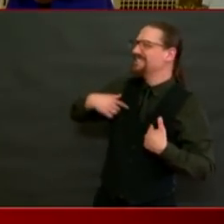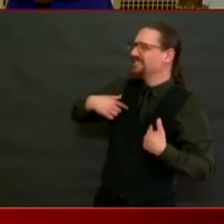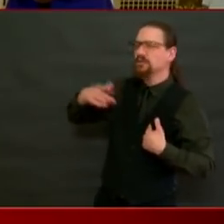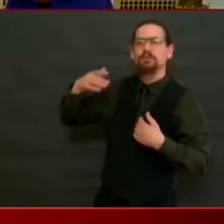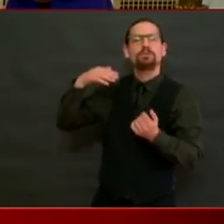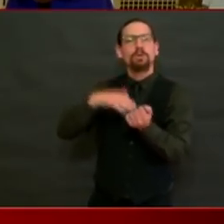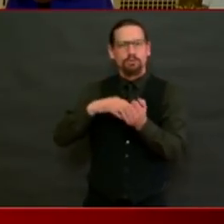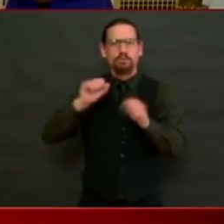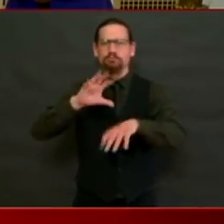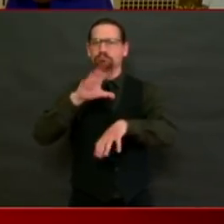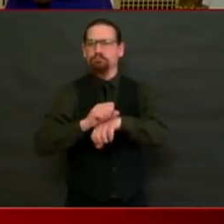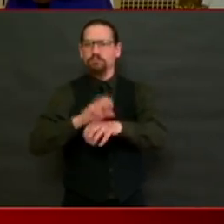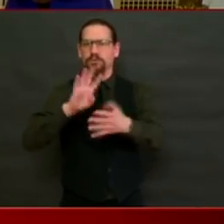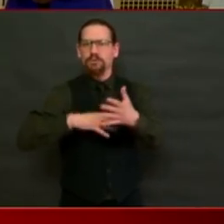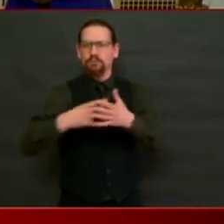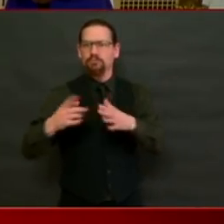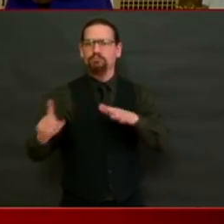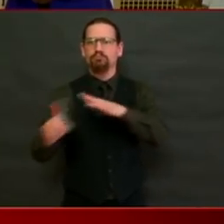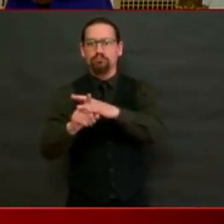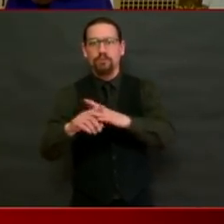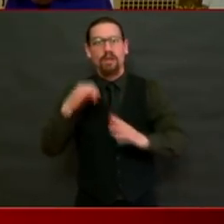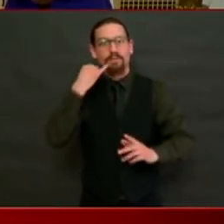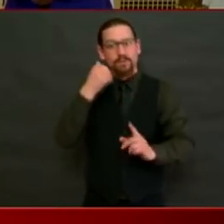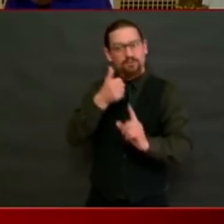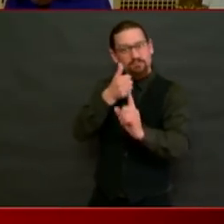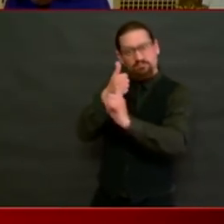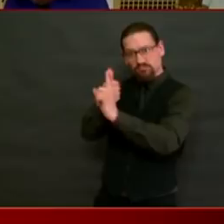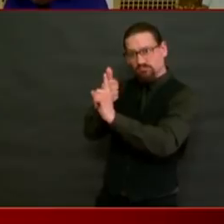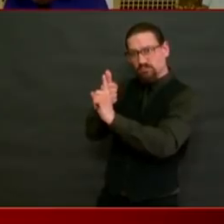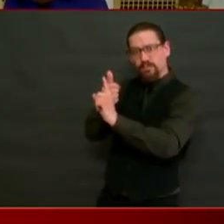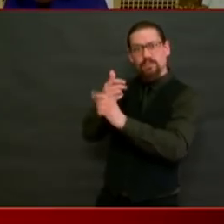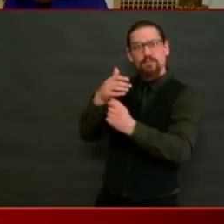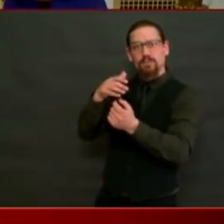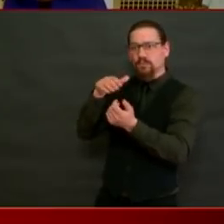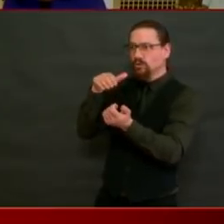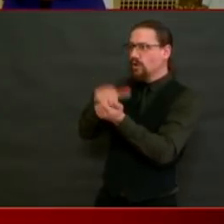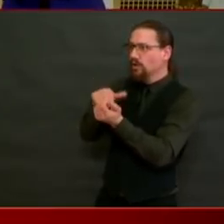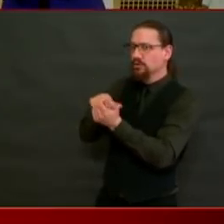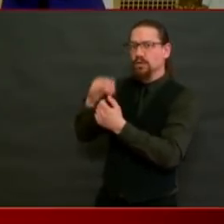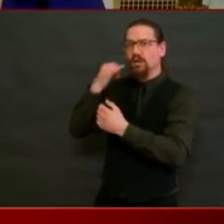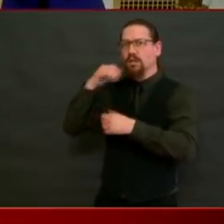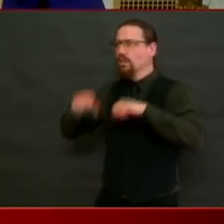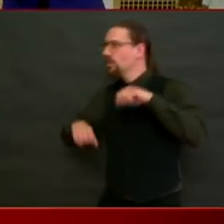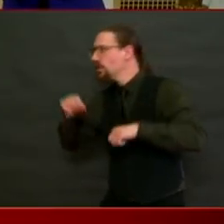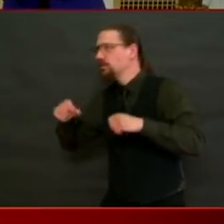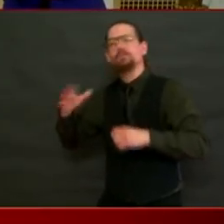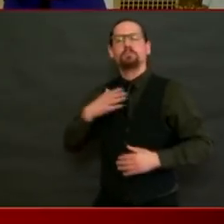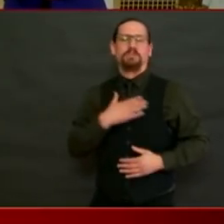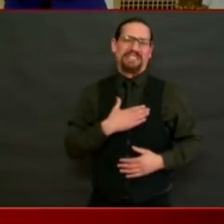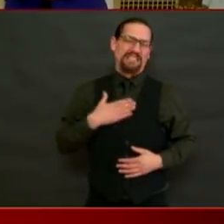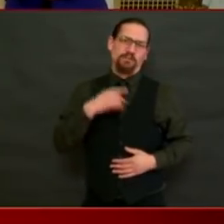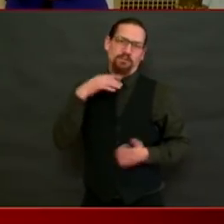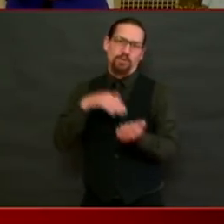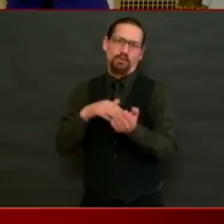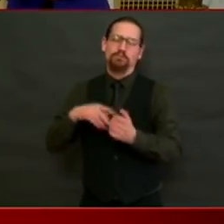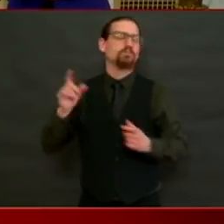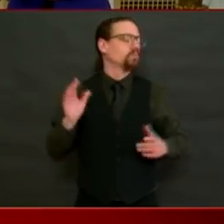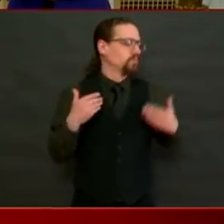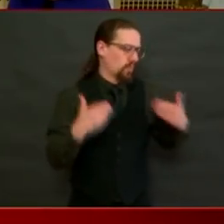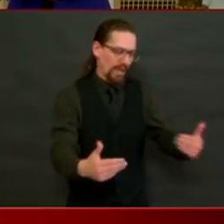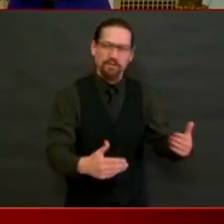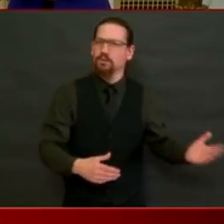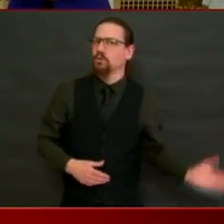Send folks. We are ready. We have the capacity and we need to ramp up our testing. So I know that's different than